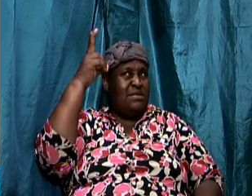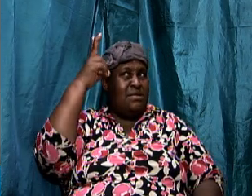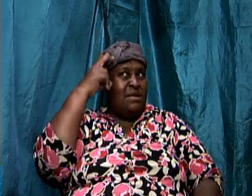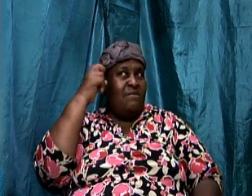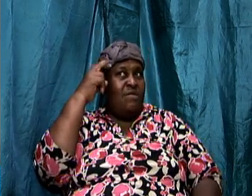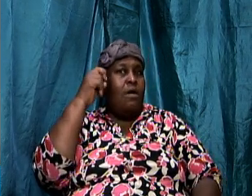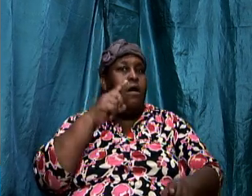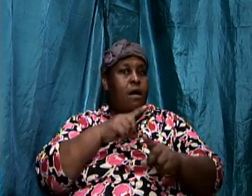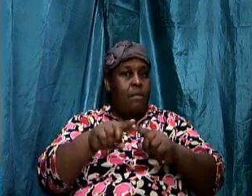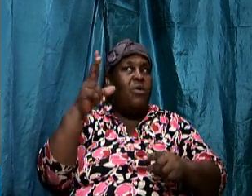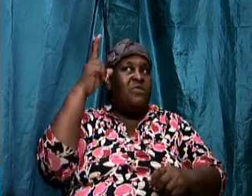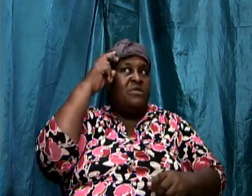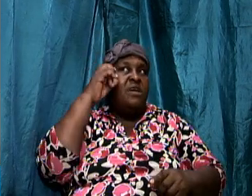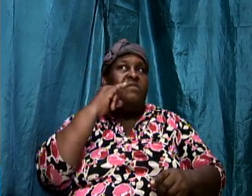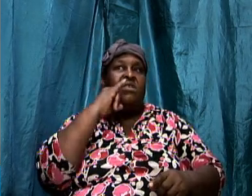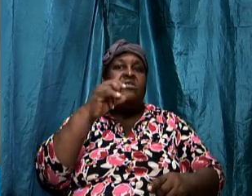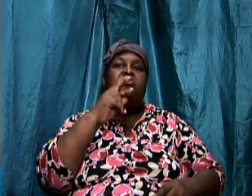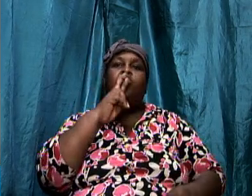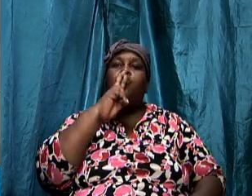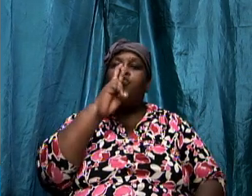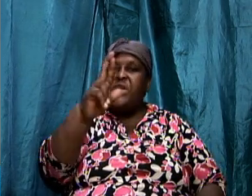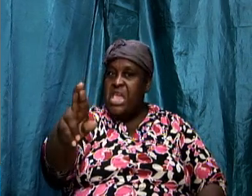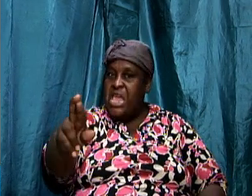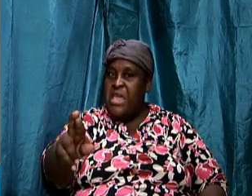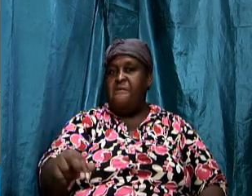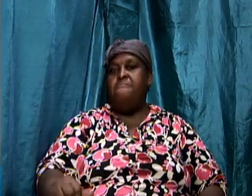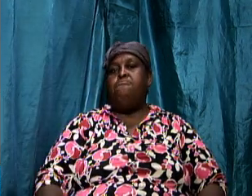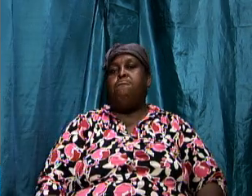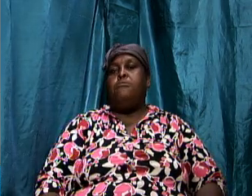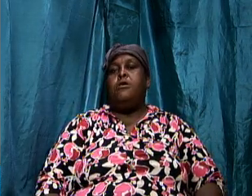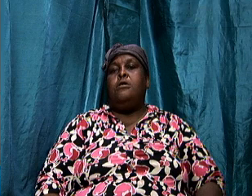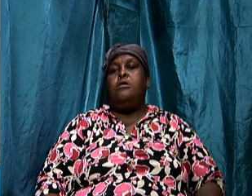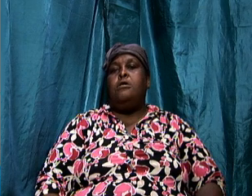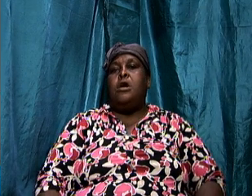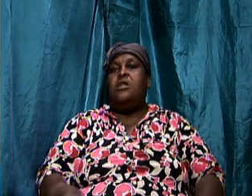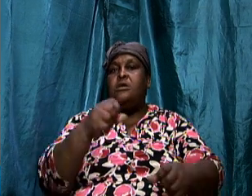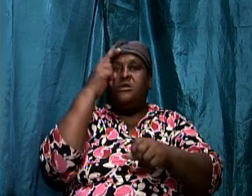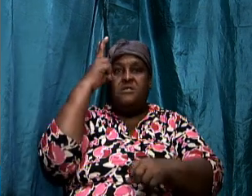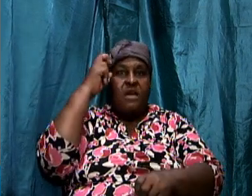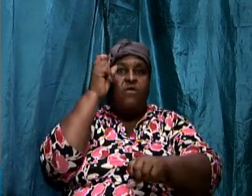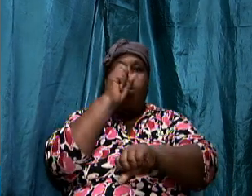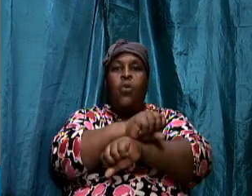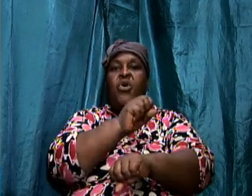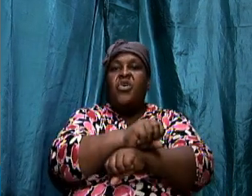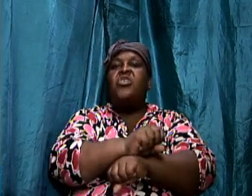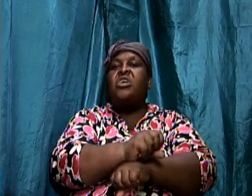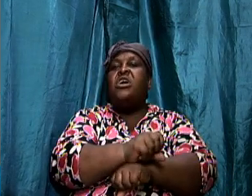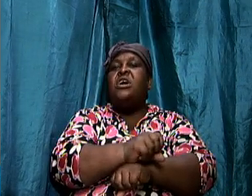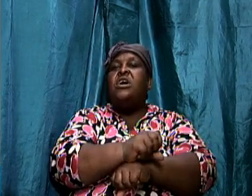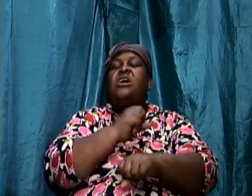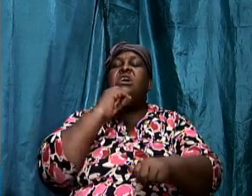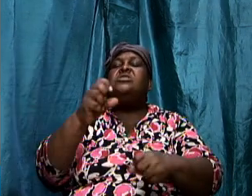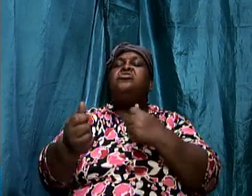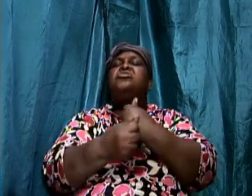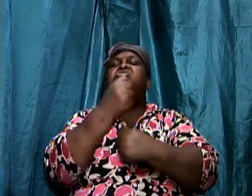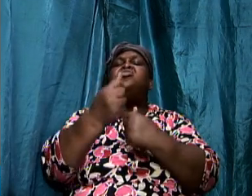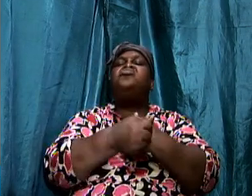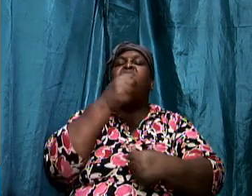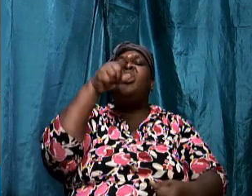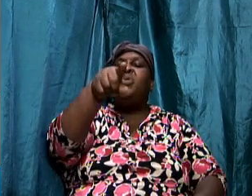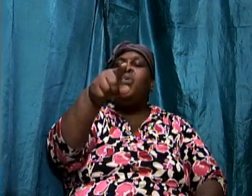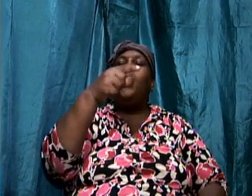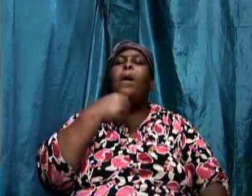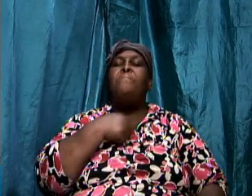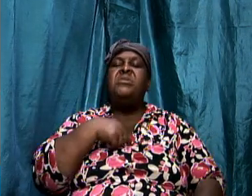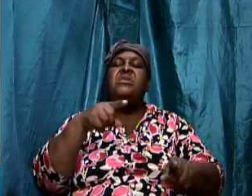to get you and i now i want us to notice in ephesians chapter 6 and verse 12